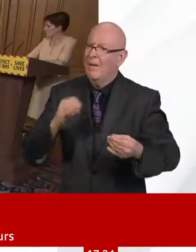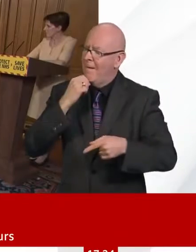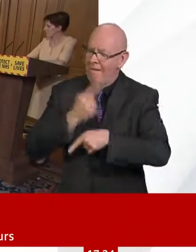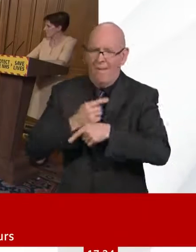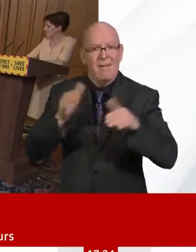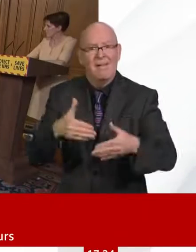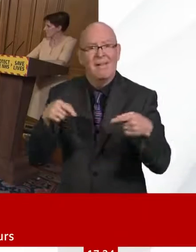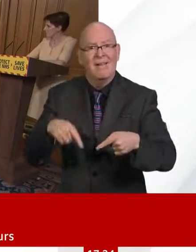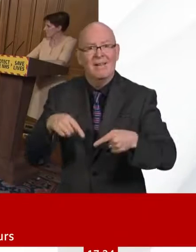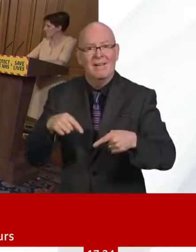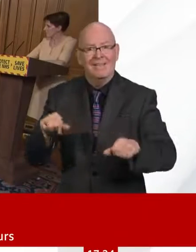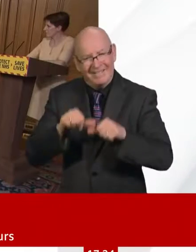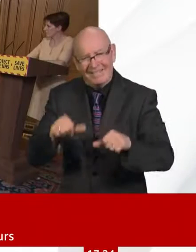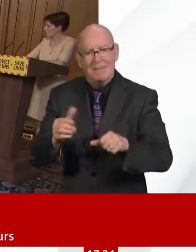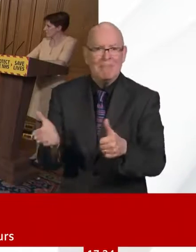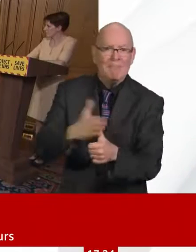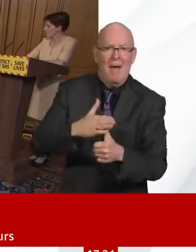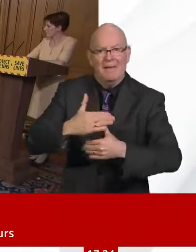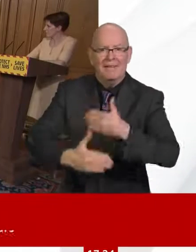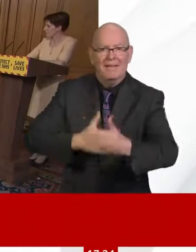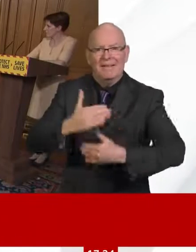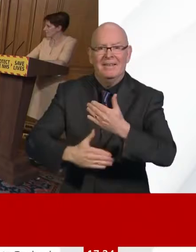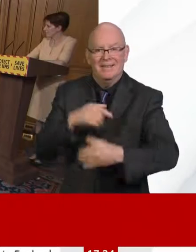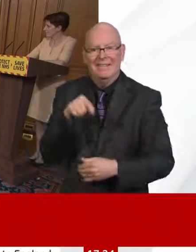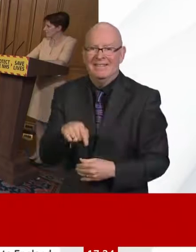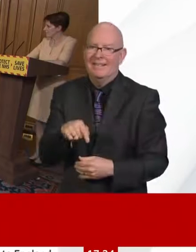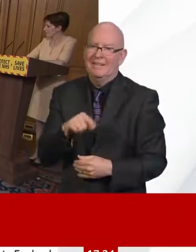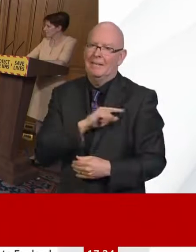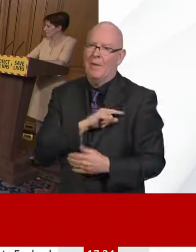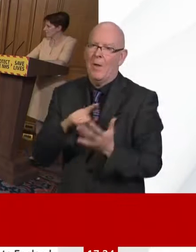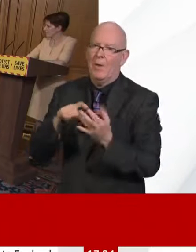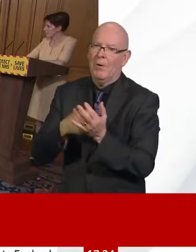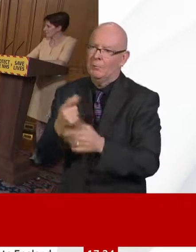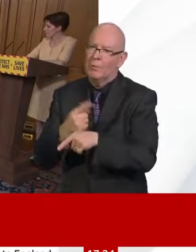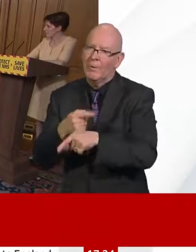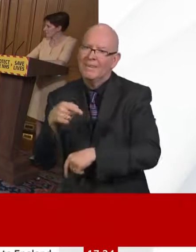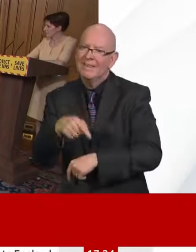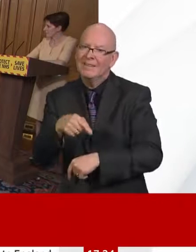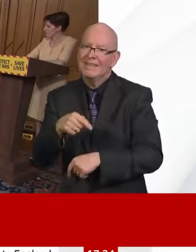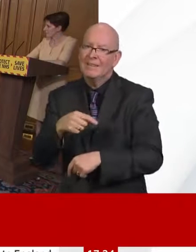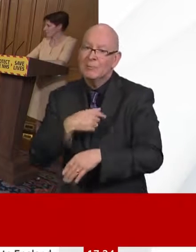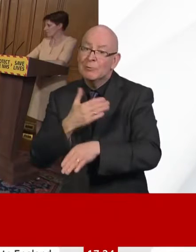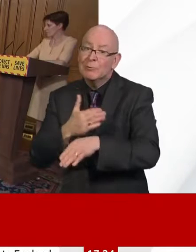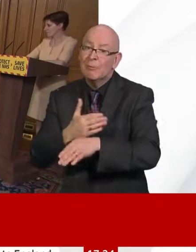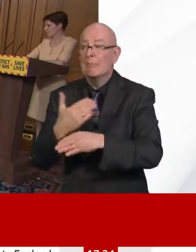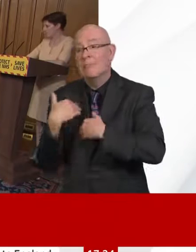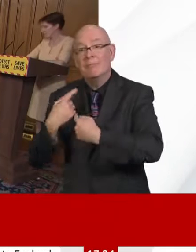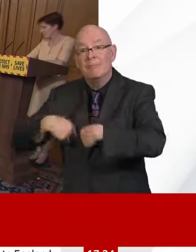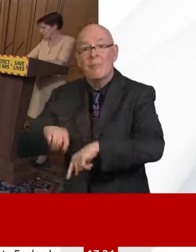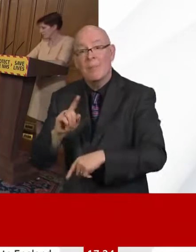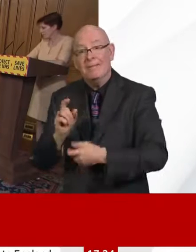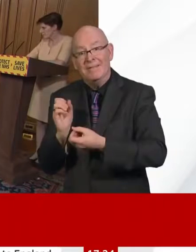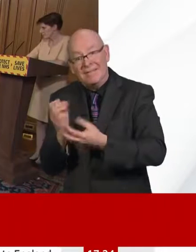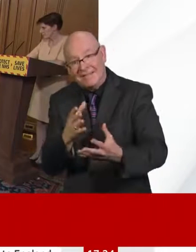that's clear. Is that right? Thank you, Ed. Perfect. Should we move next to Francis Elliott at The Times?